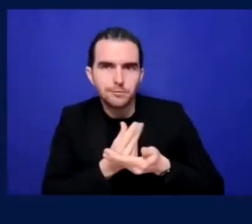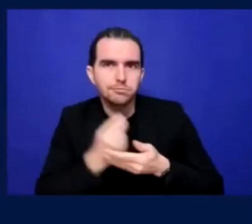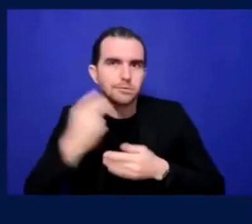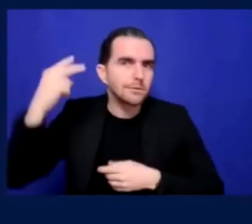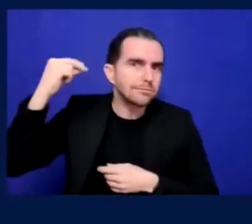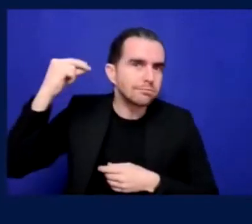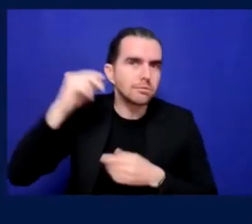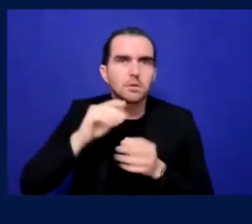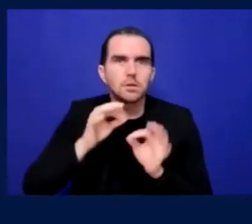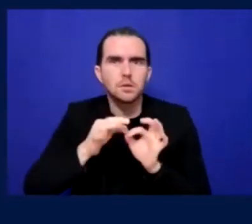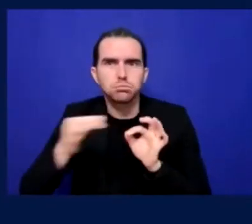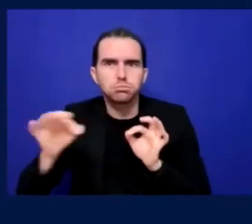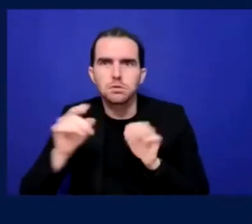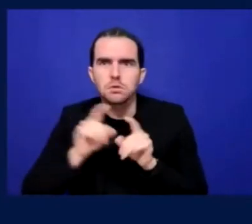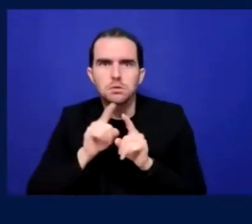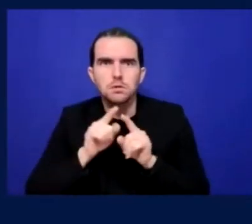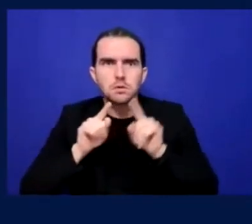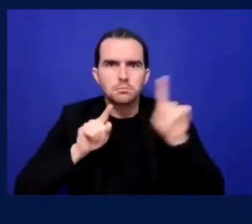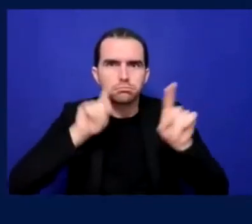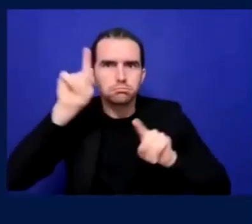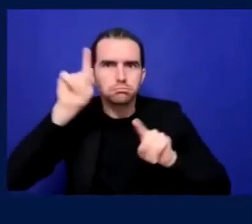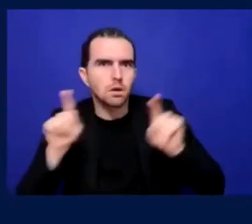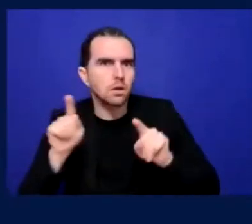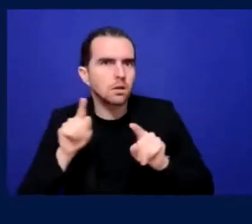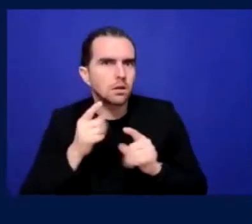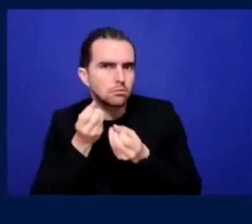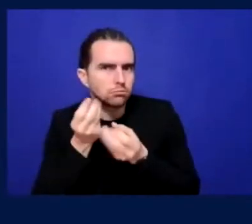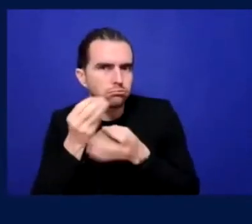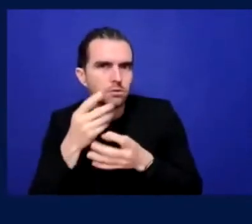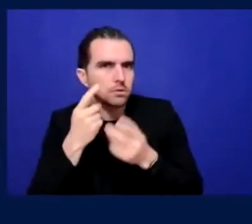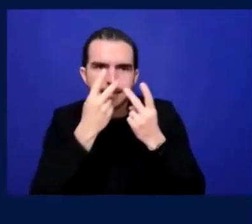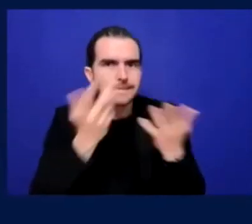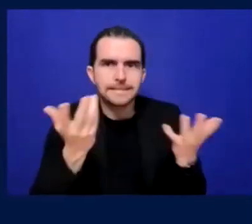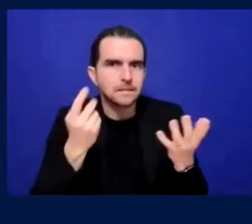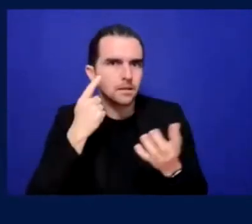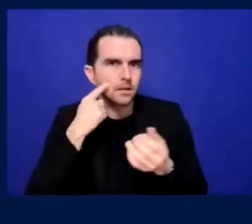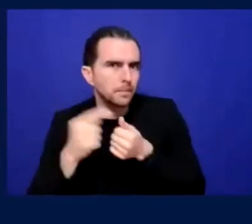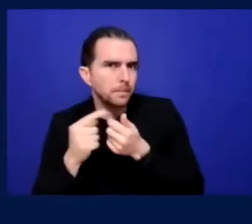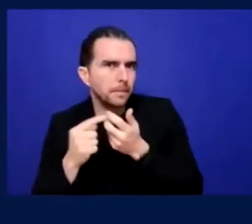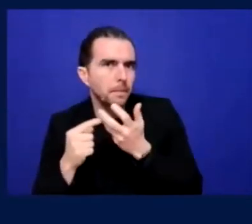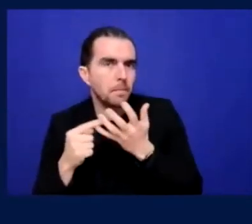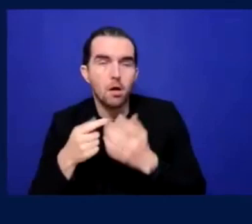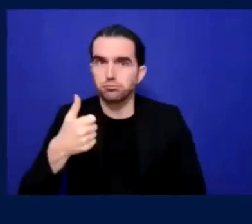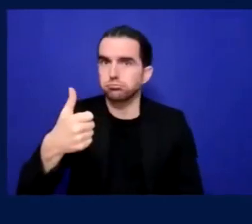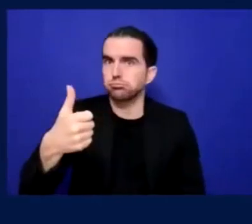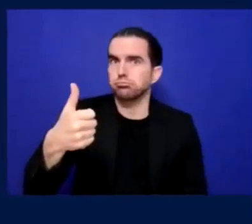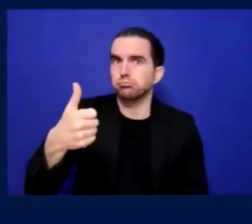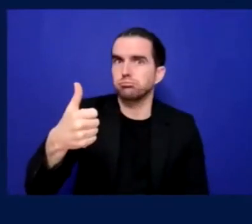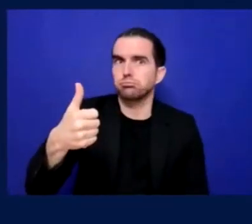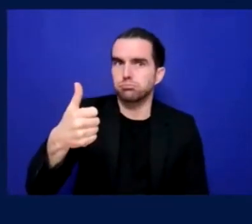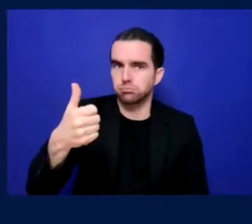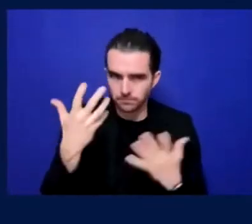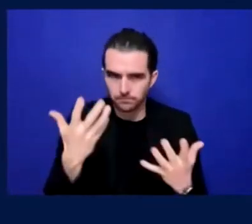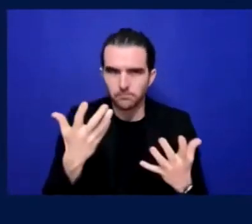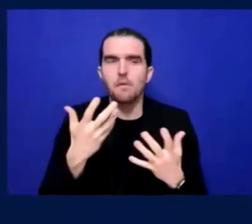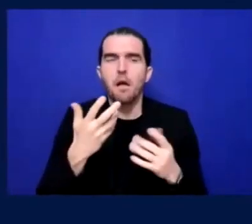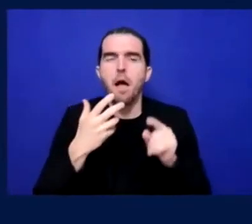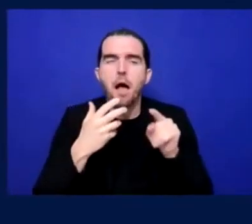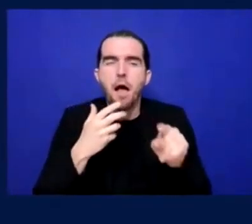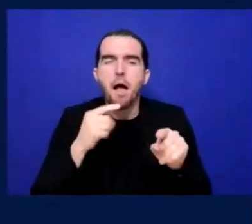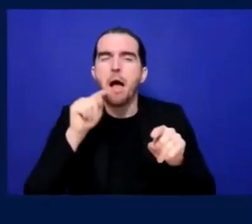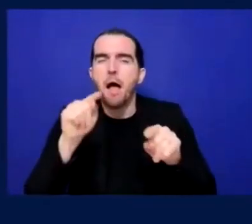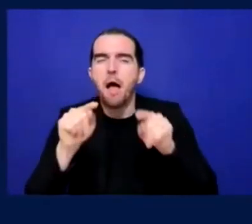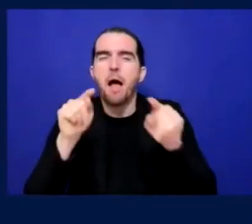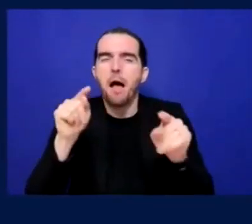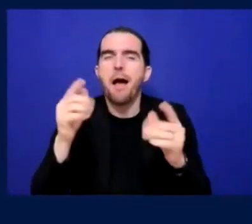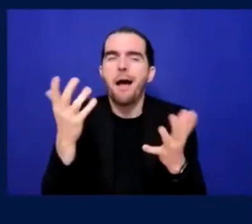been sort of trained, uh, to, you know, commentate for visually impaired people. So they've sort of been through that train. And then,